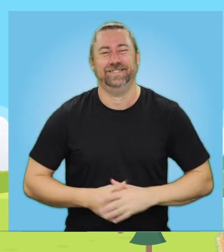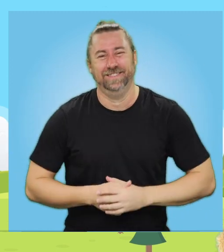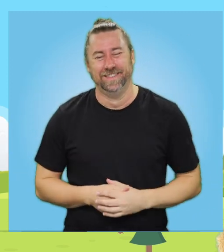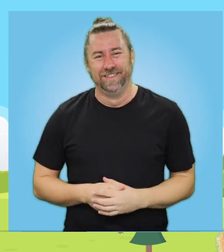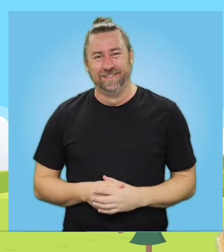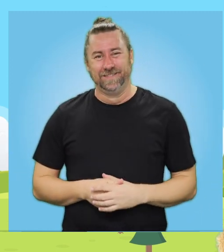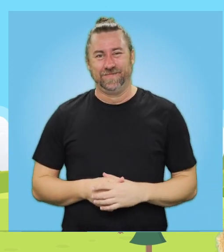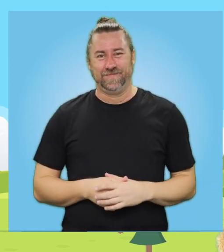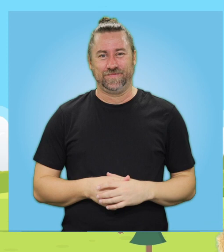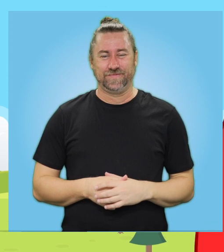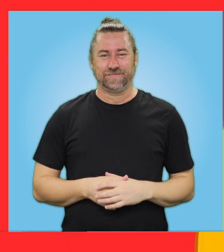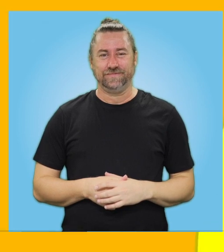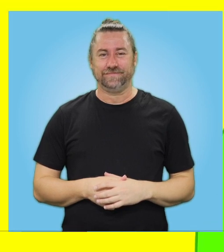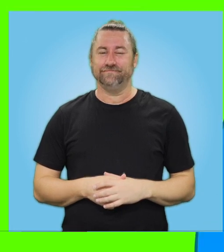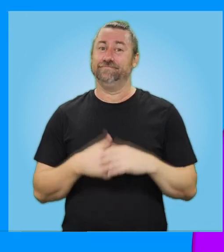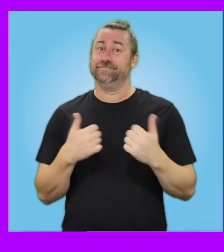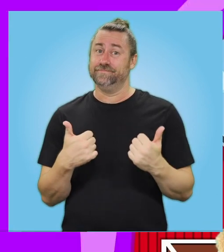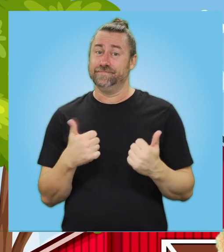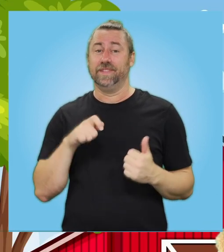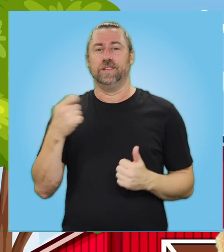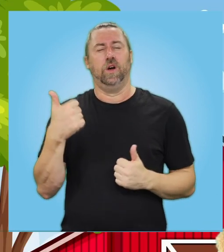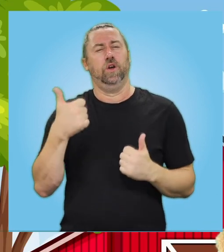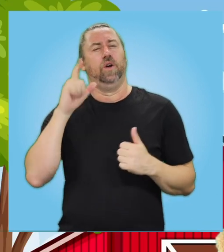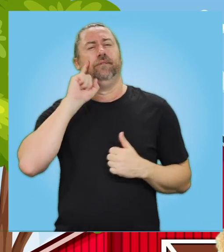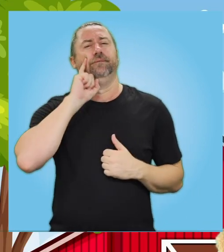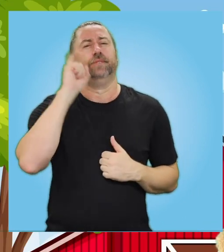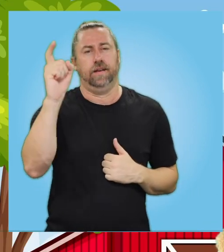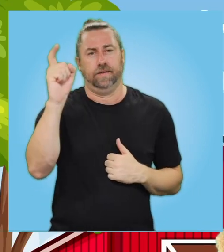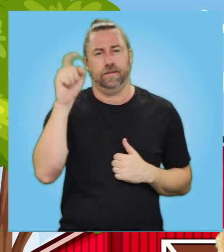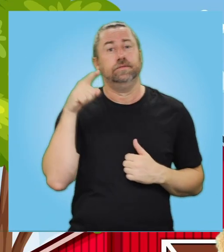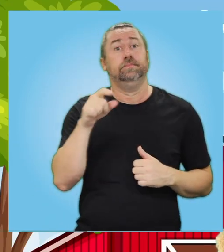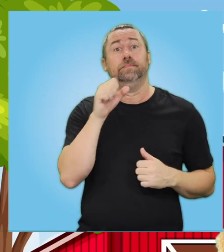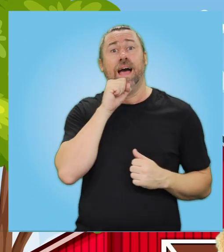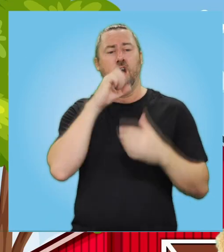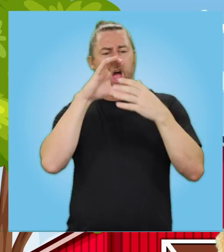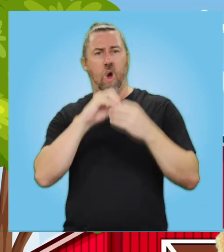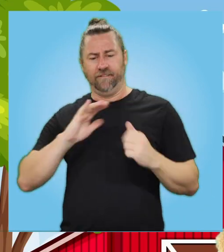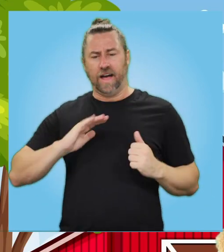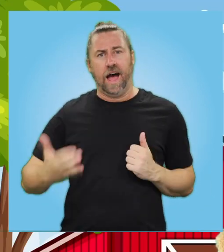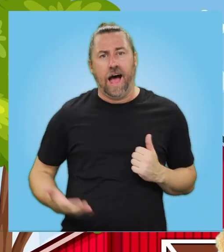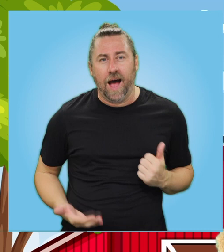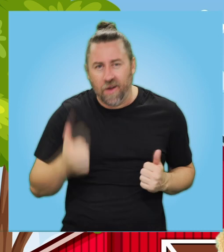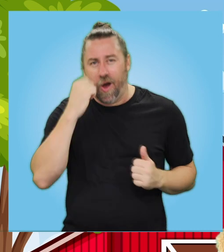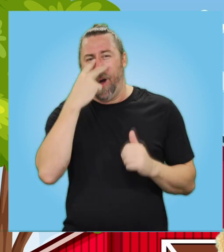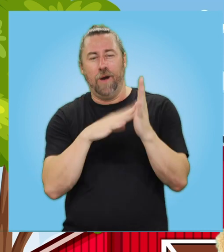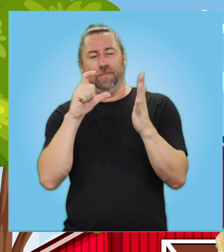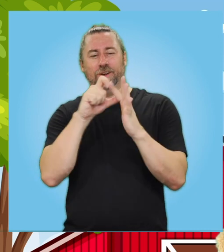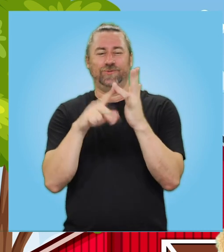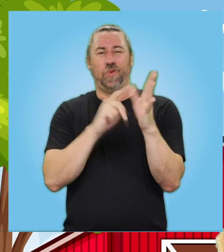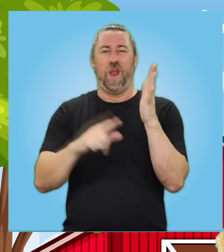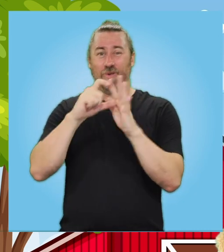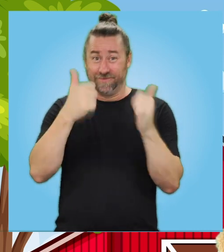Awesome job. All right, my next one's a super fun one. It's about a man who owned a farm and his name was Old Macdonald.